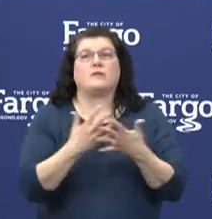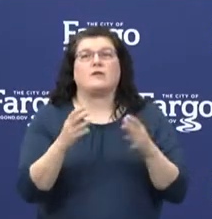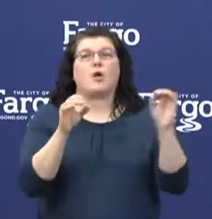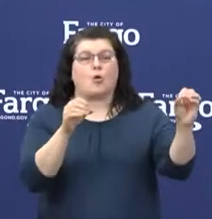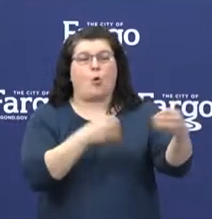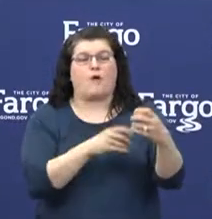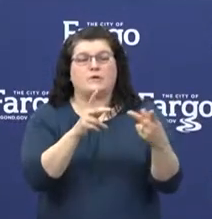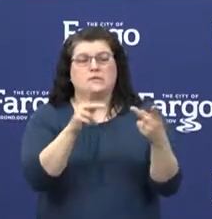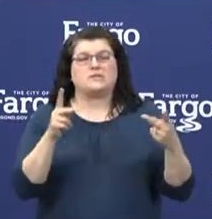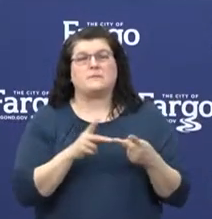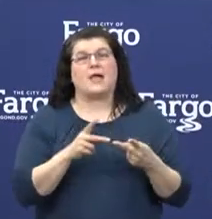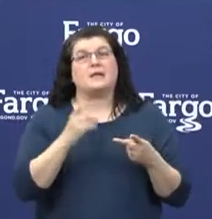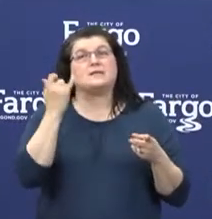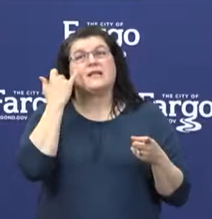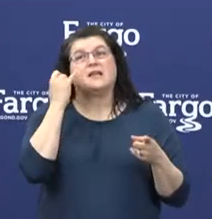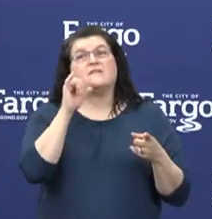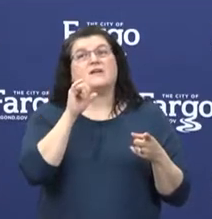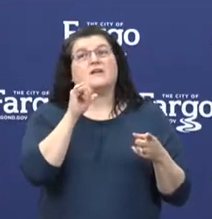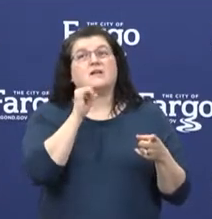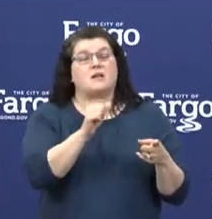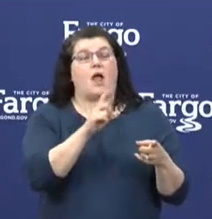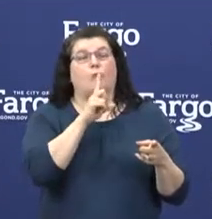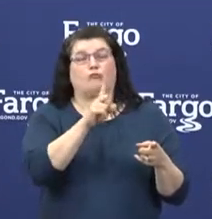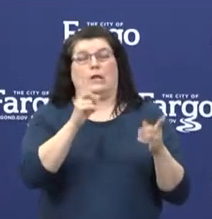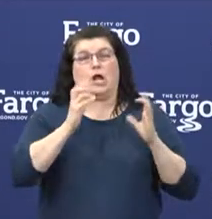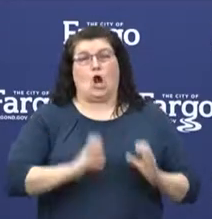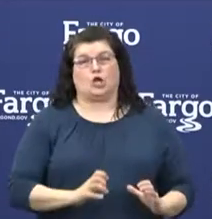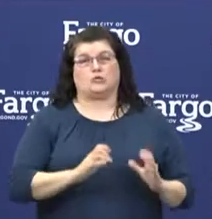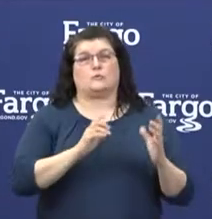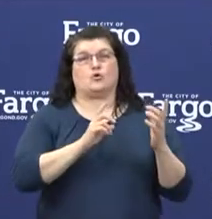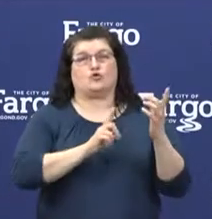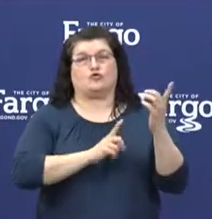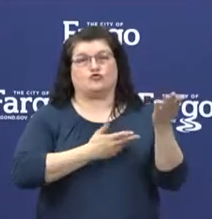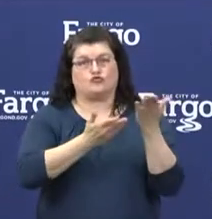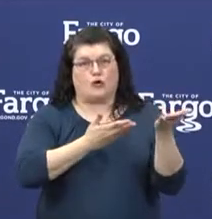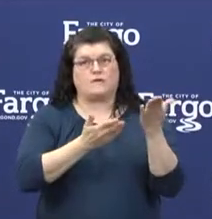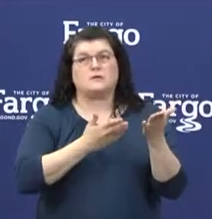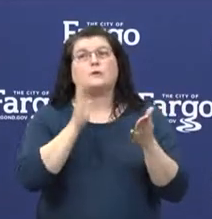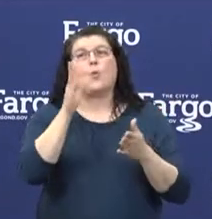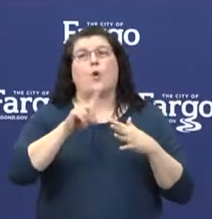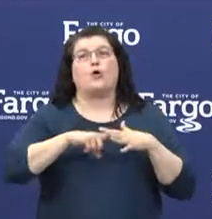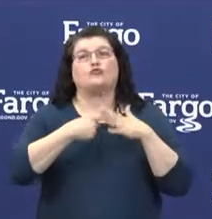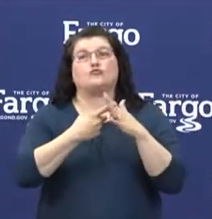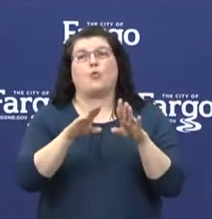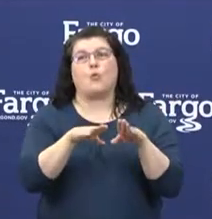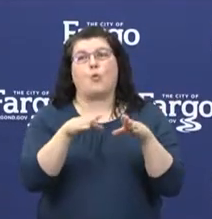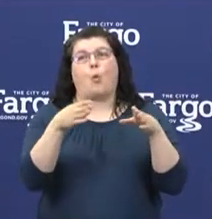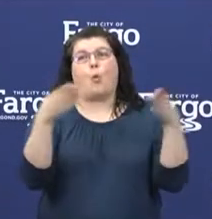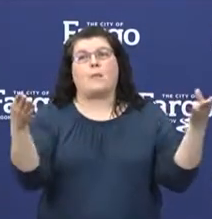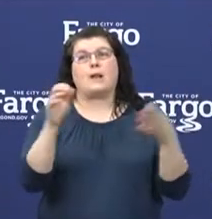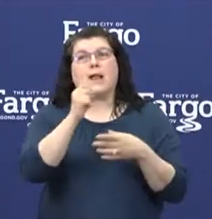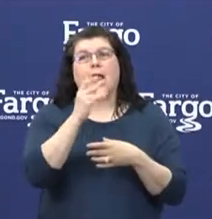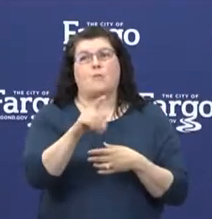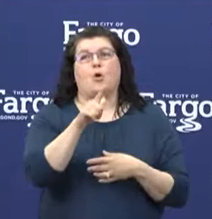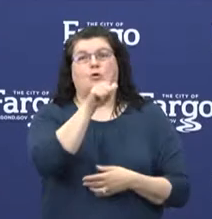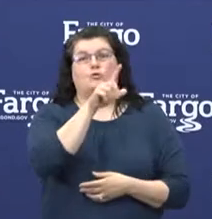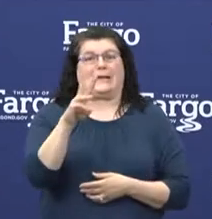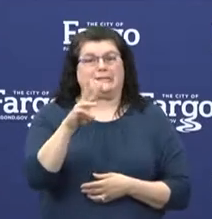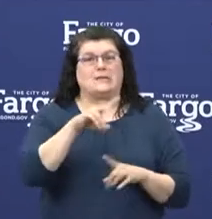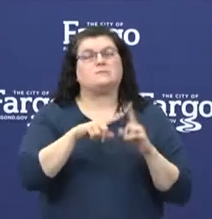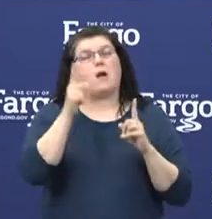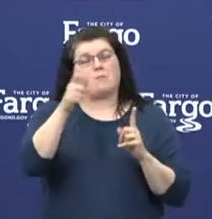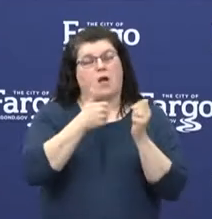whose work is primarily not customer-facing, began reopening on April 26th with health and safety